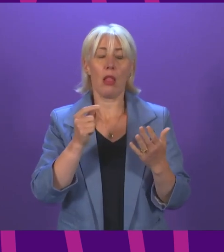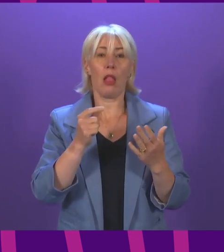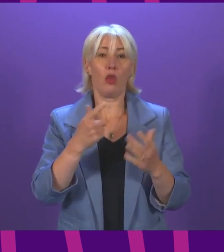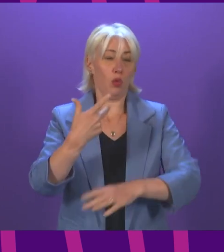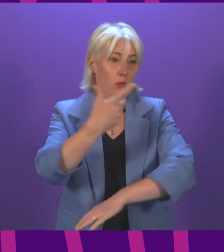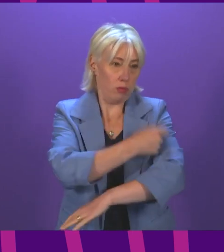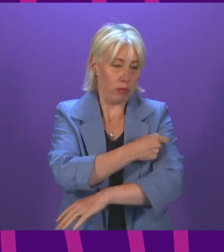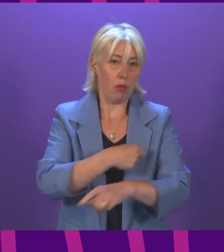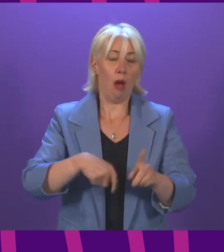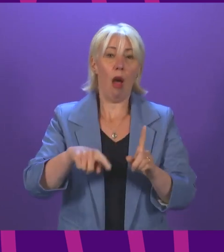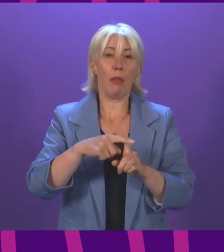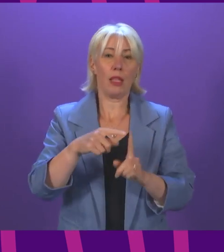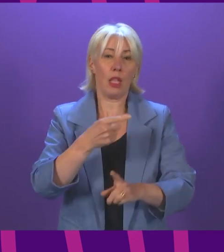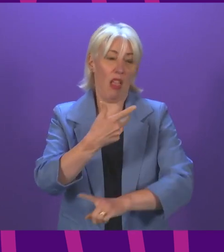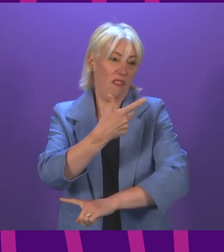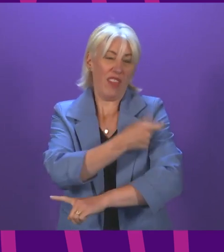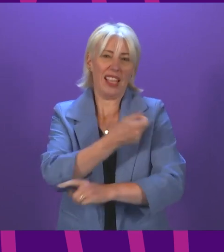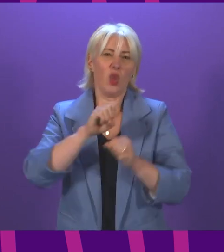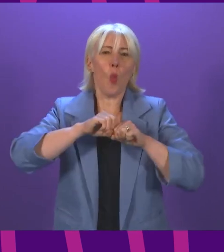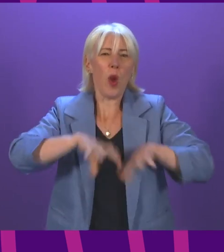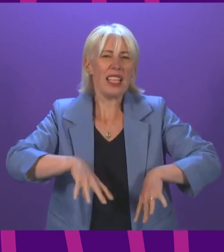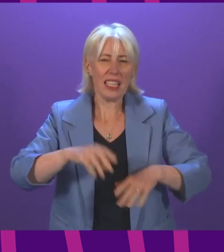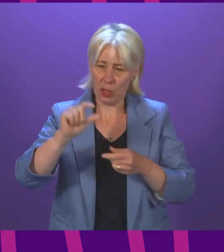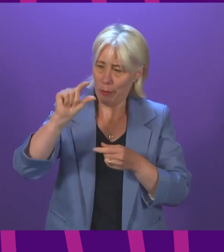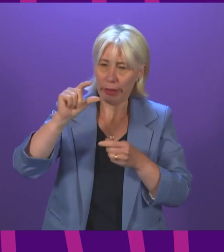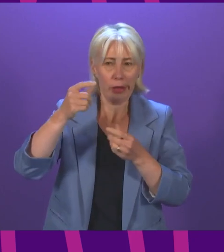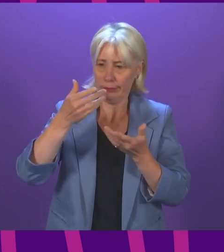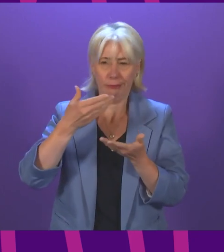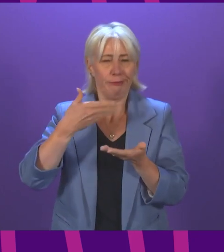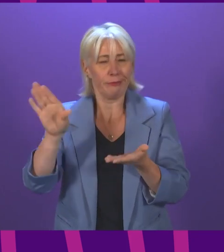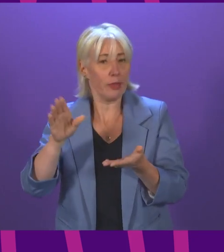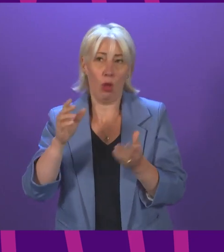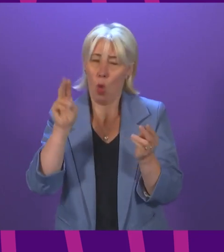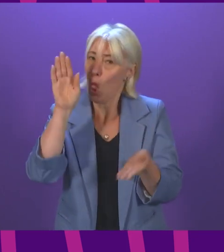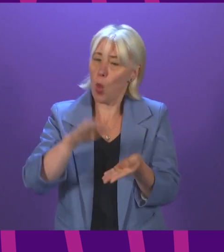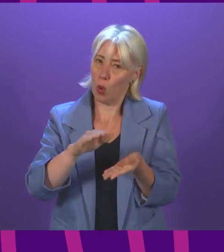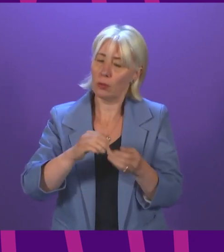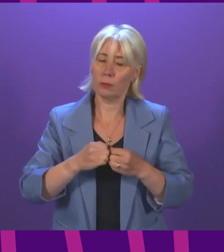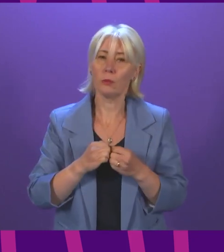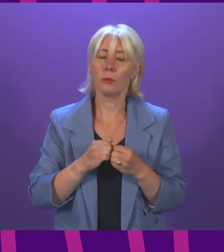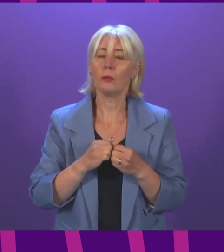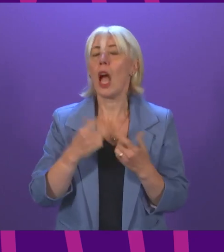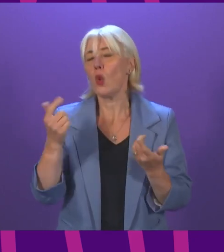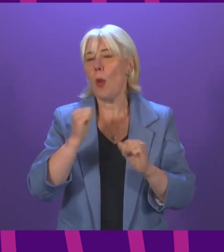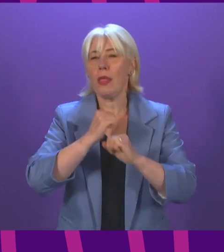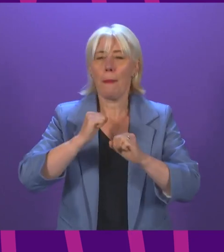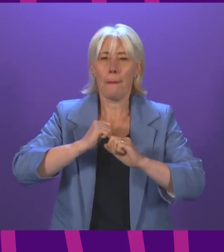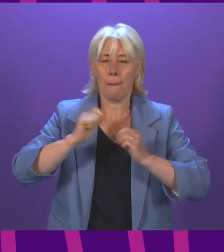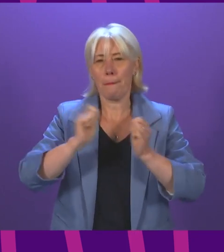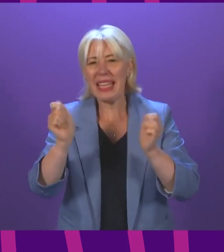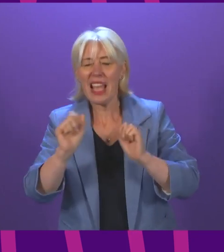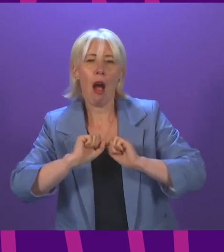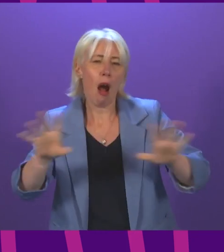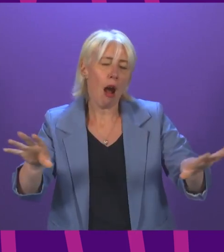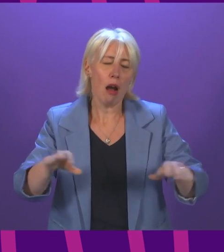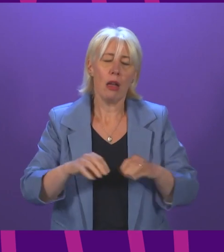has been low, end quote. I know there is often much political and media commentary, understandably so, of course, when Audit Scotland